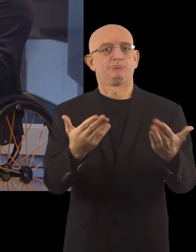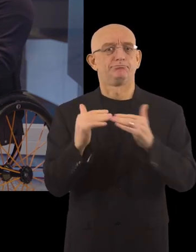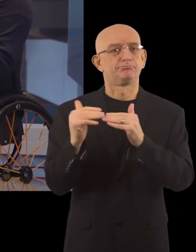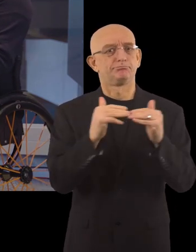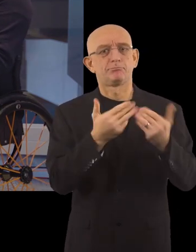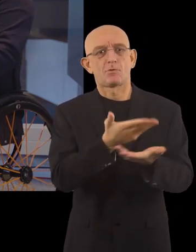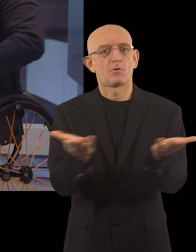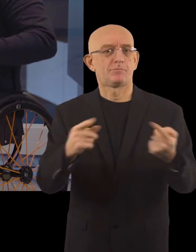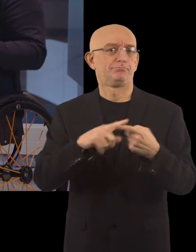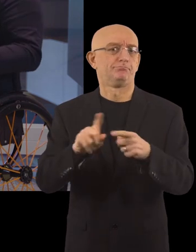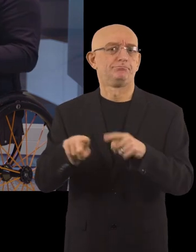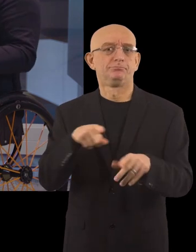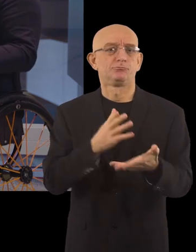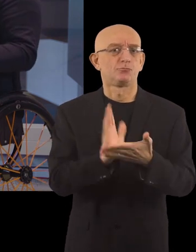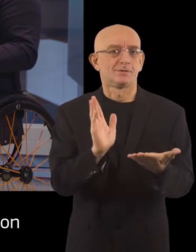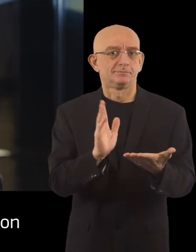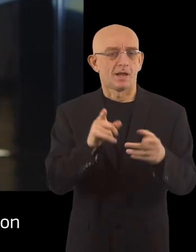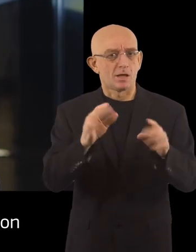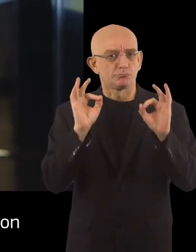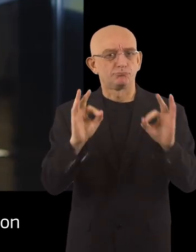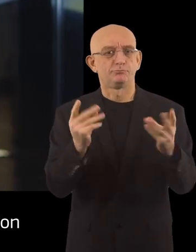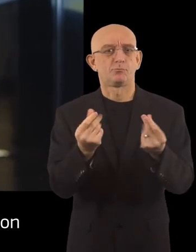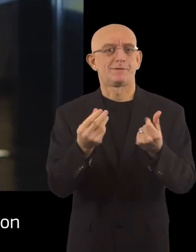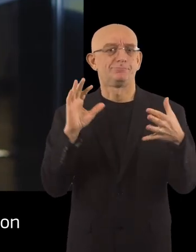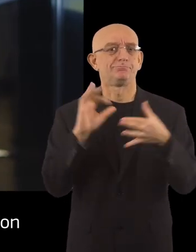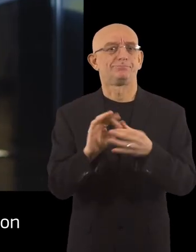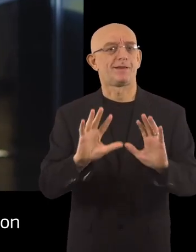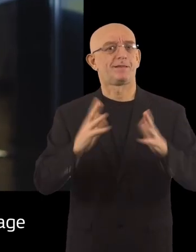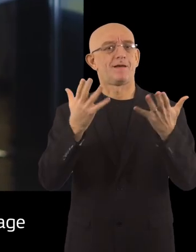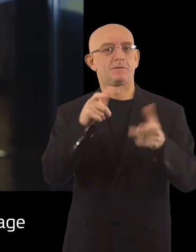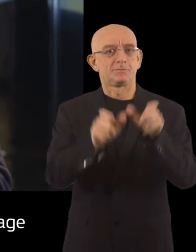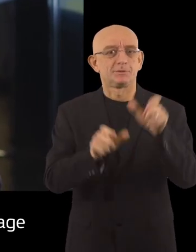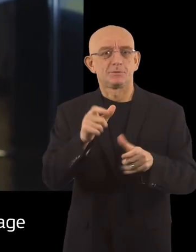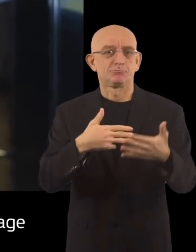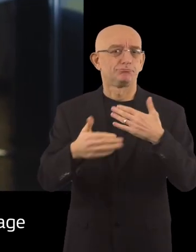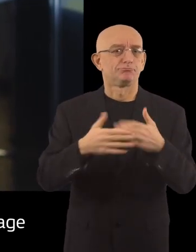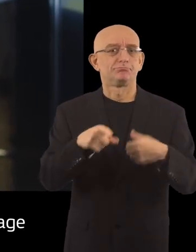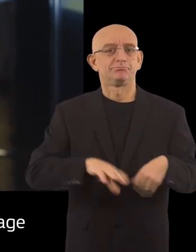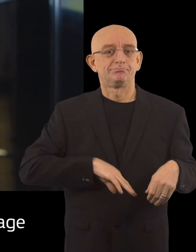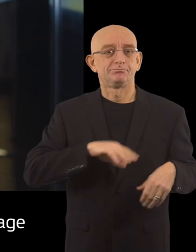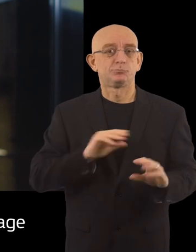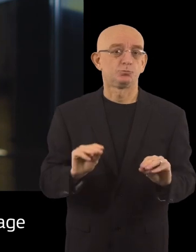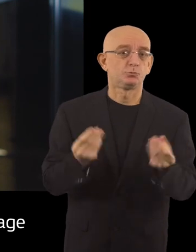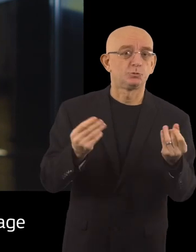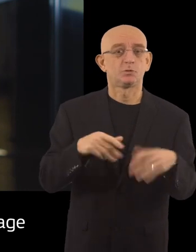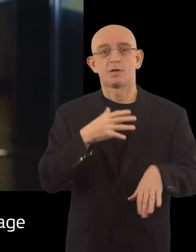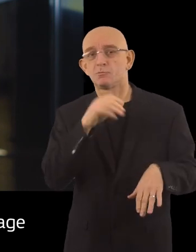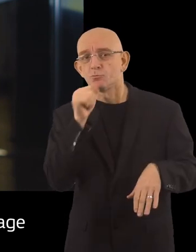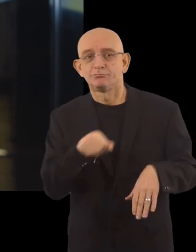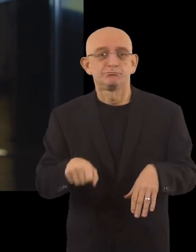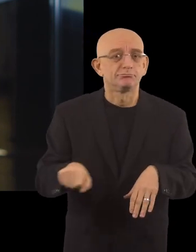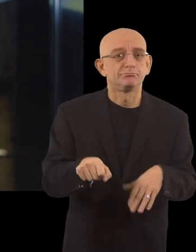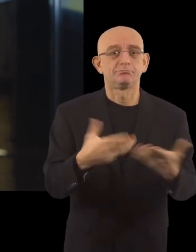equal access to fundamental rights, improve the quality of life of its population and ensure that everyone, regardless of age,